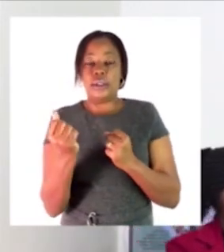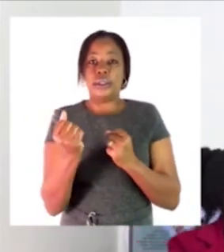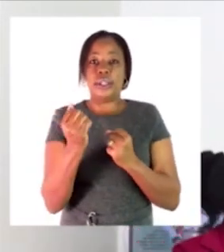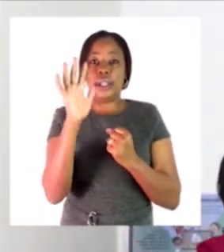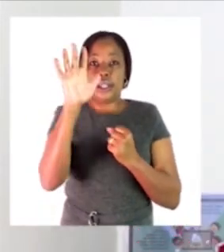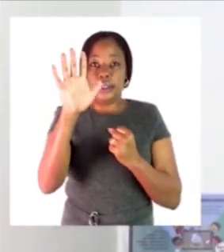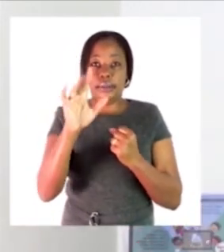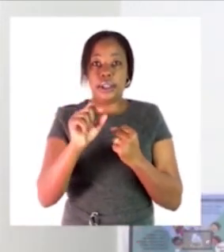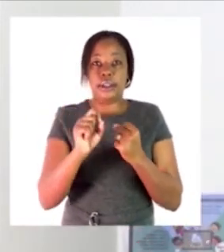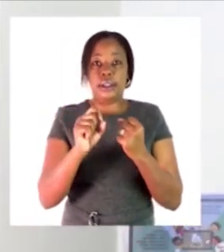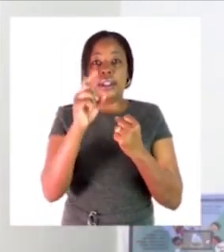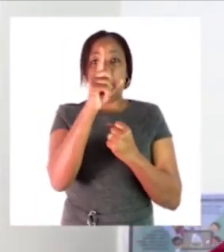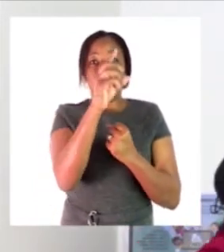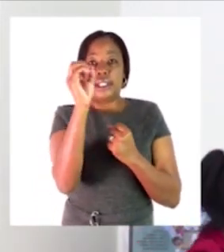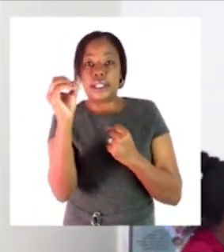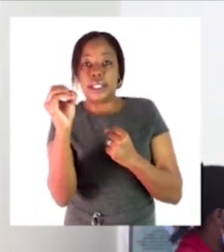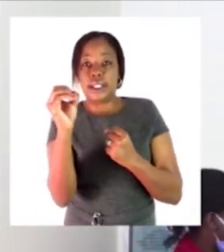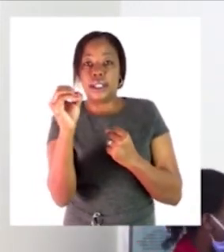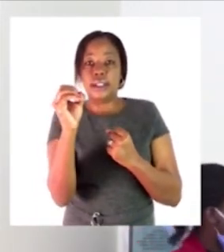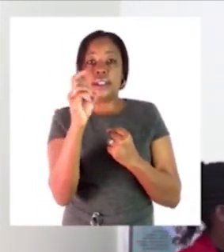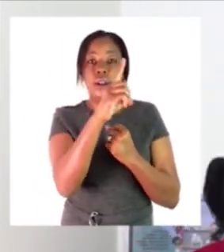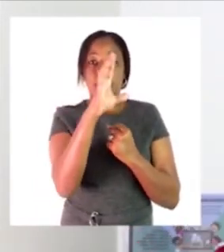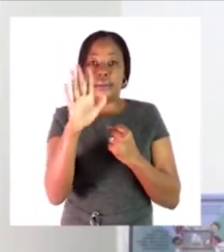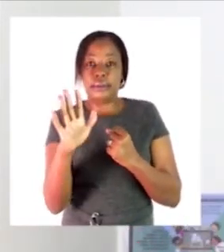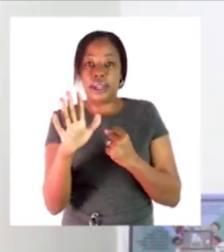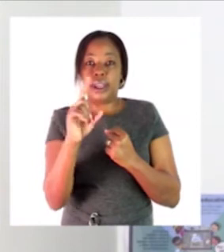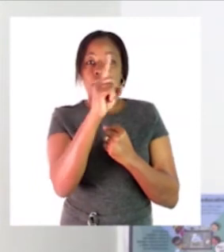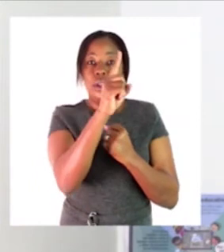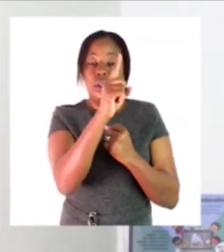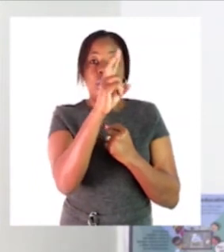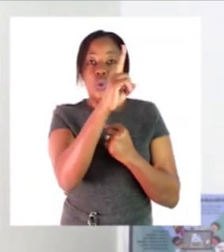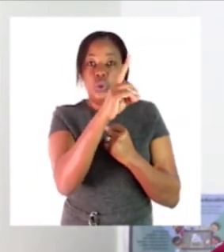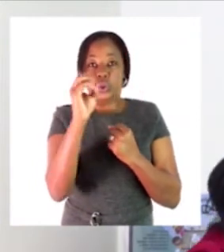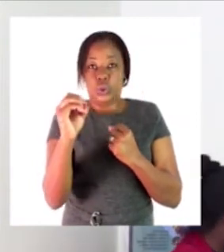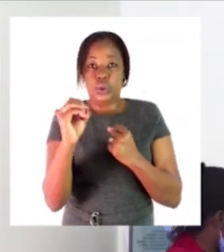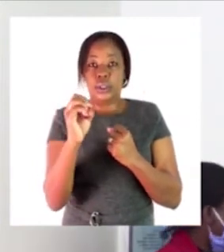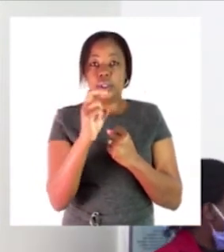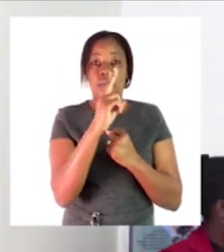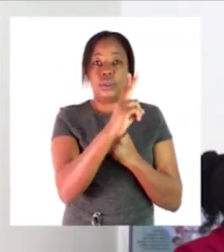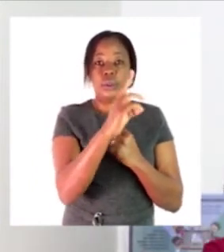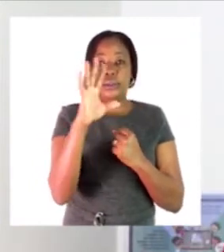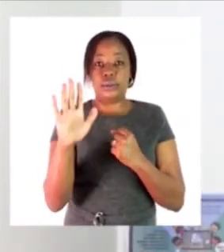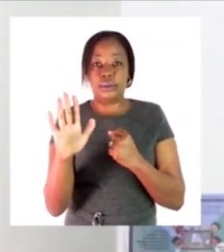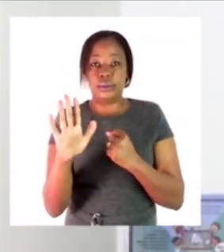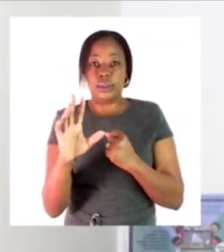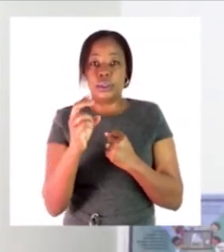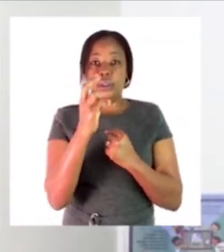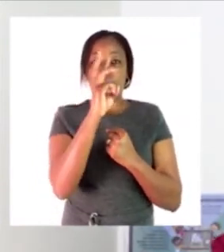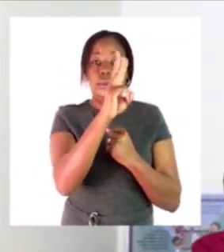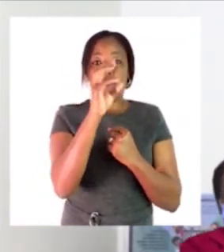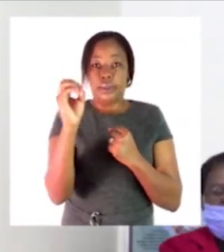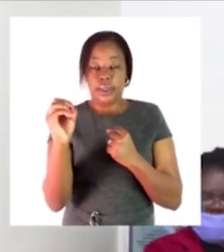five ten fifteen twenty twenty five thirty